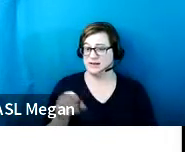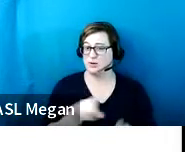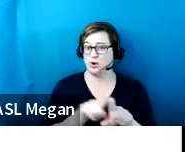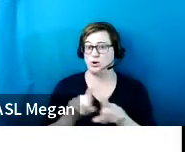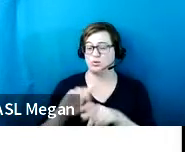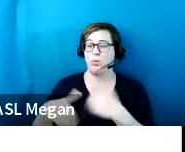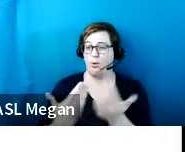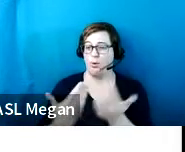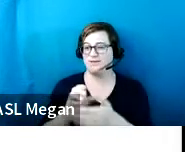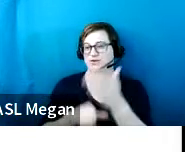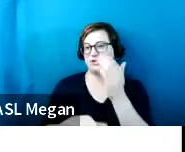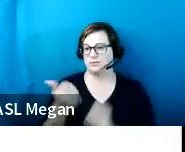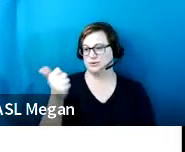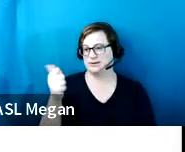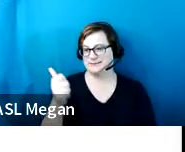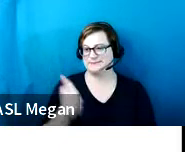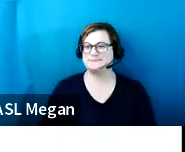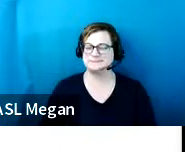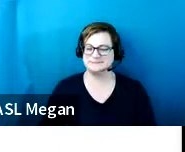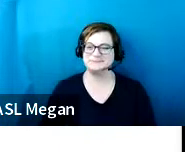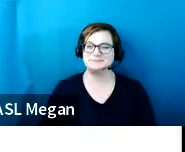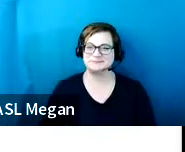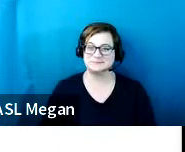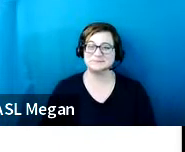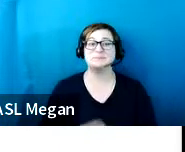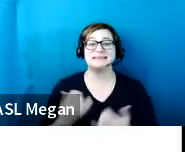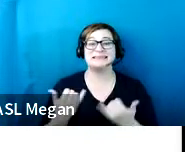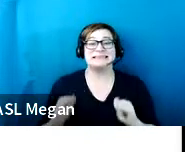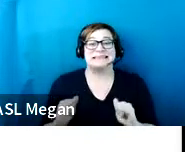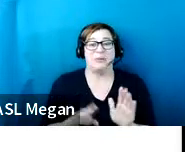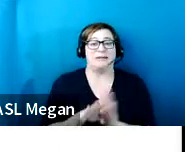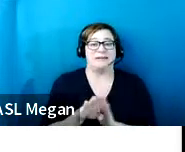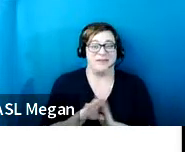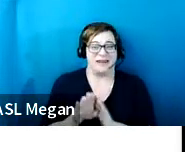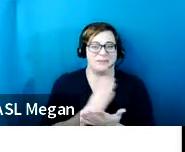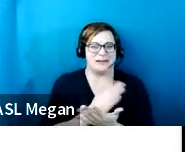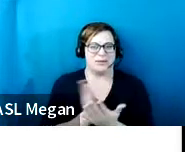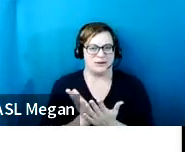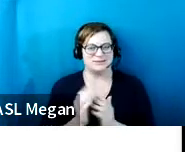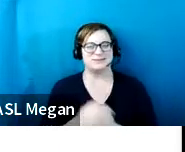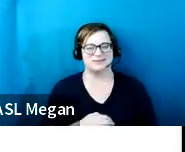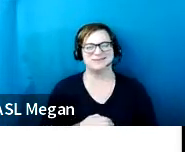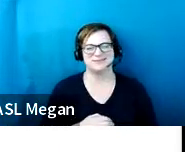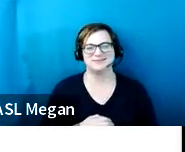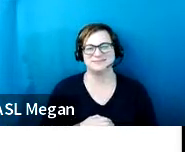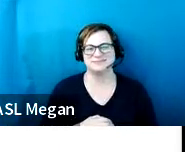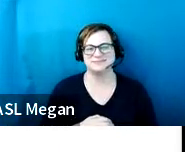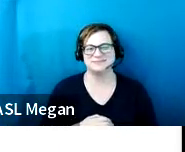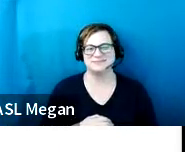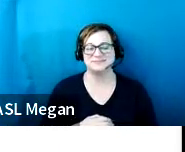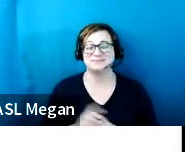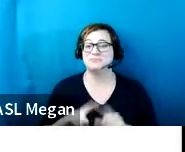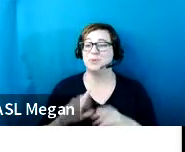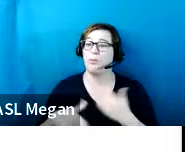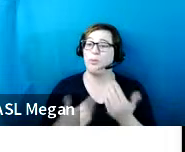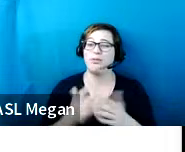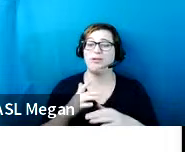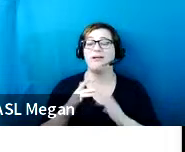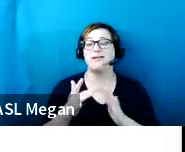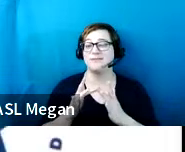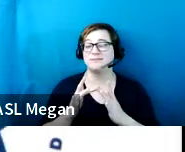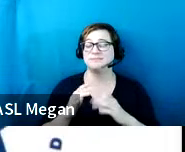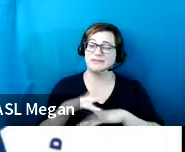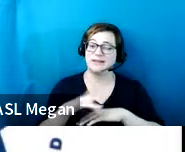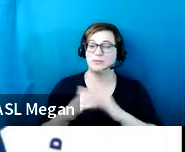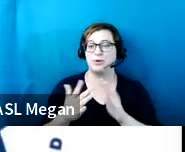10. Uh, we are in development for the rest of the guides. And these are all available on our website.